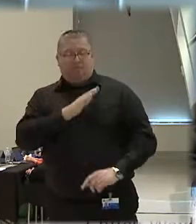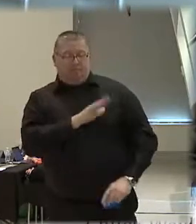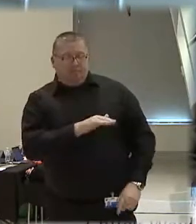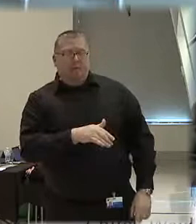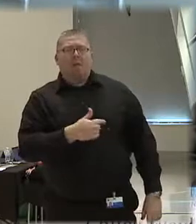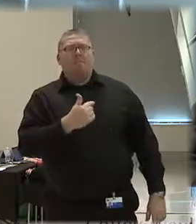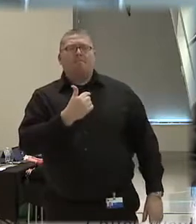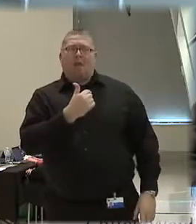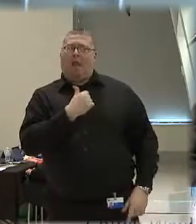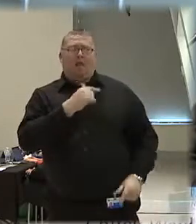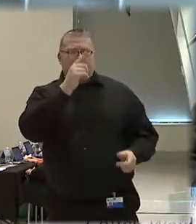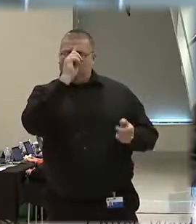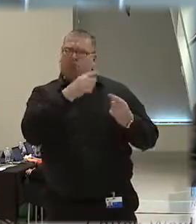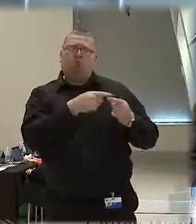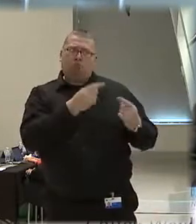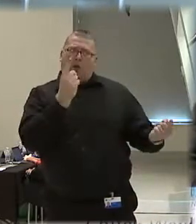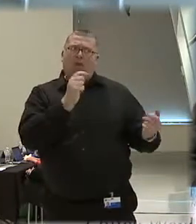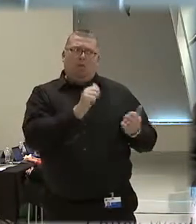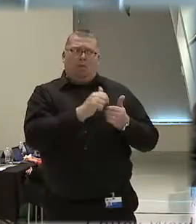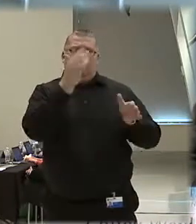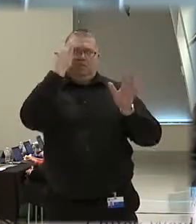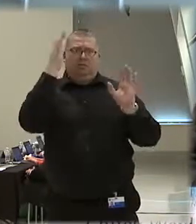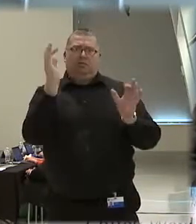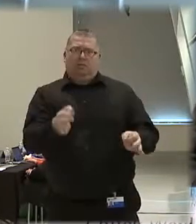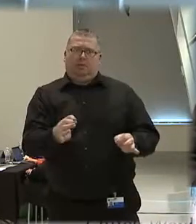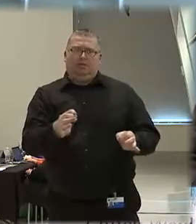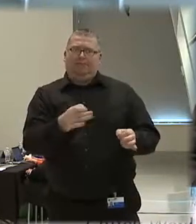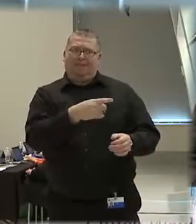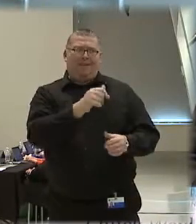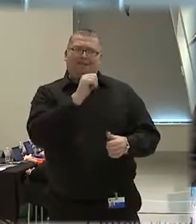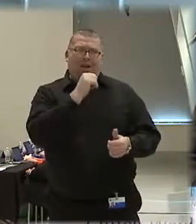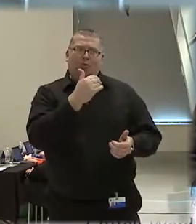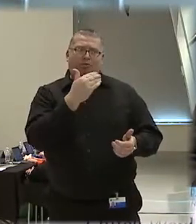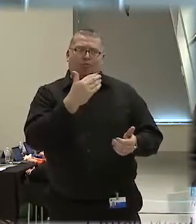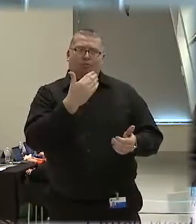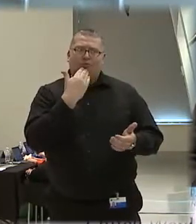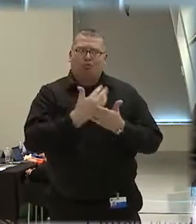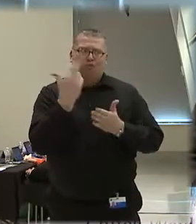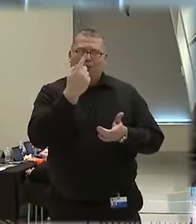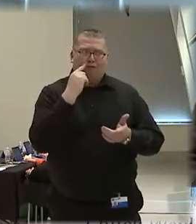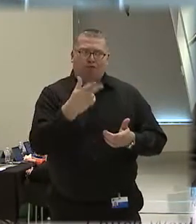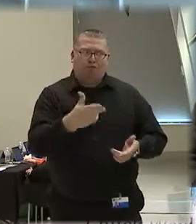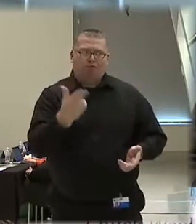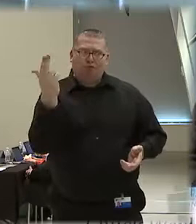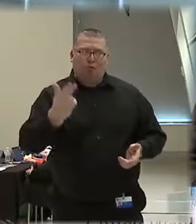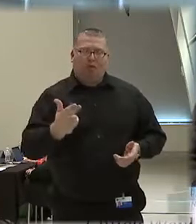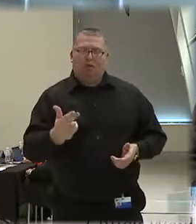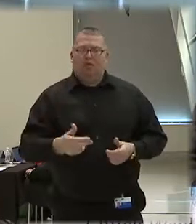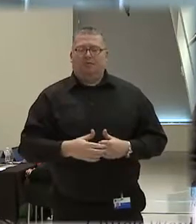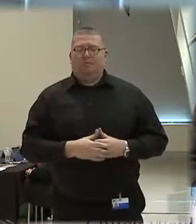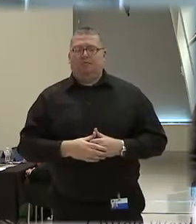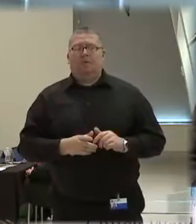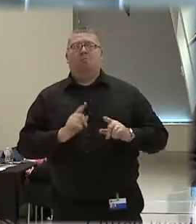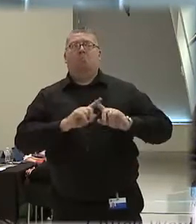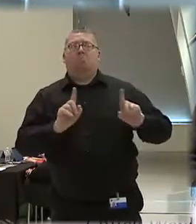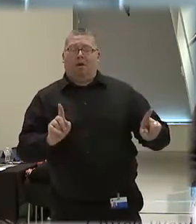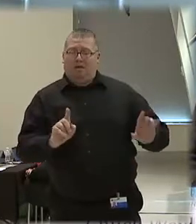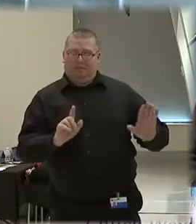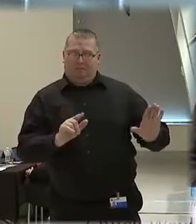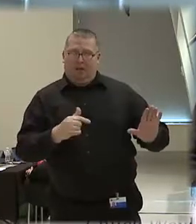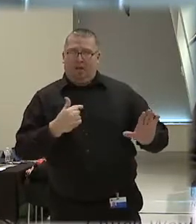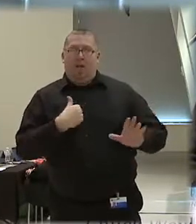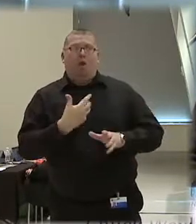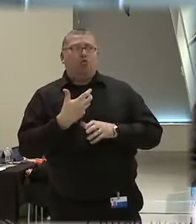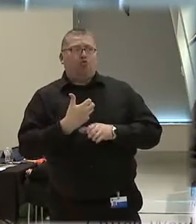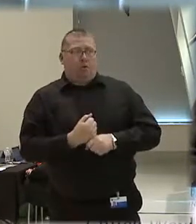absolutely disagree with the decision that was not a justified shoot. And he goes, but I trust